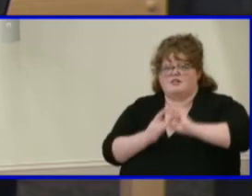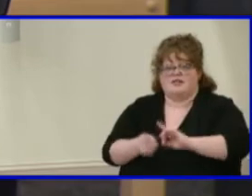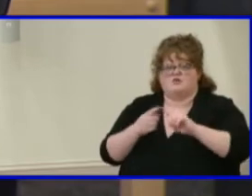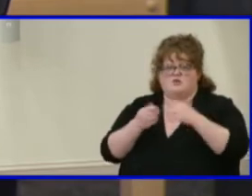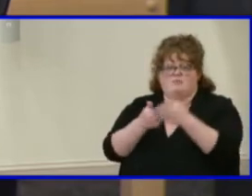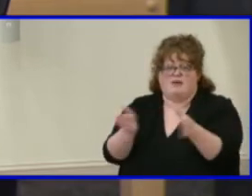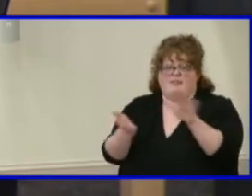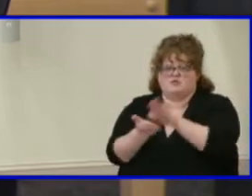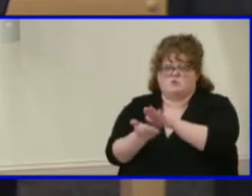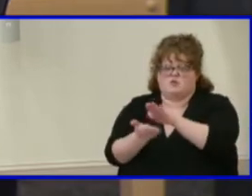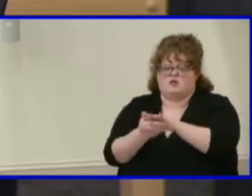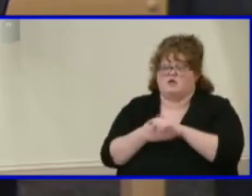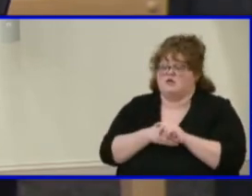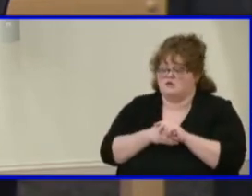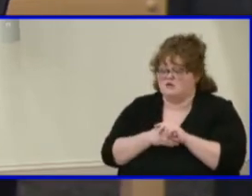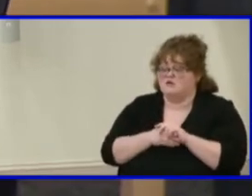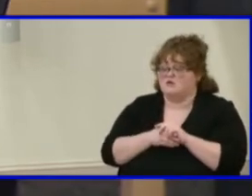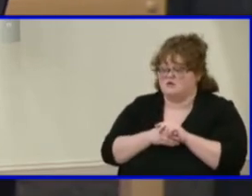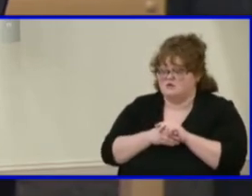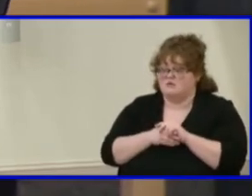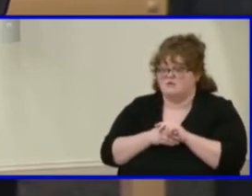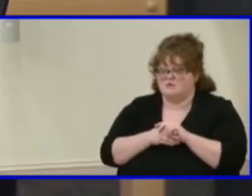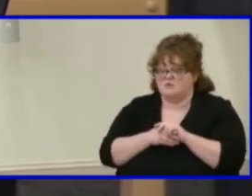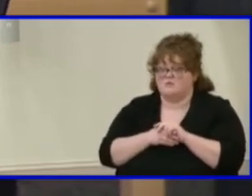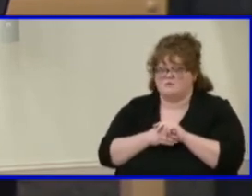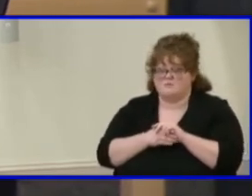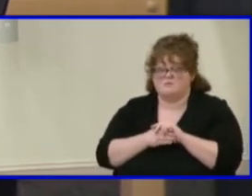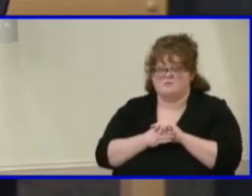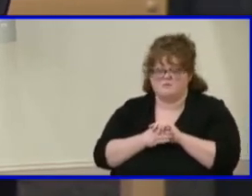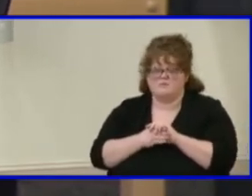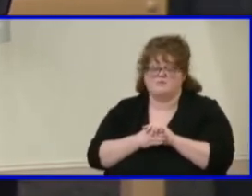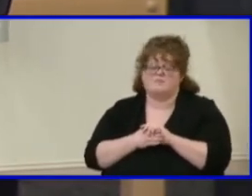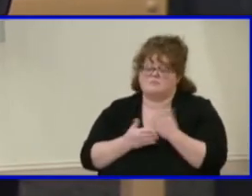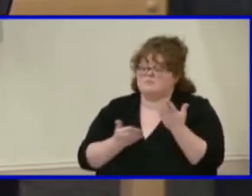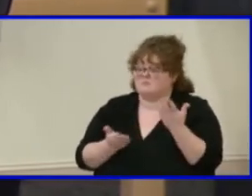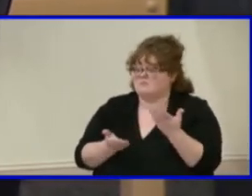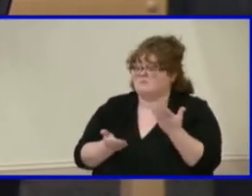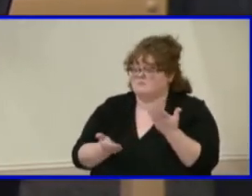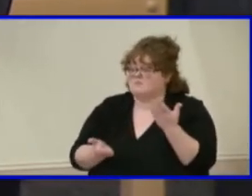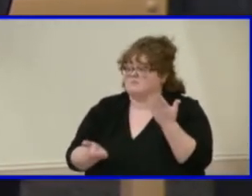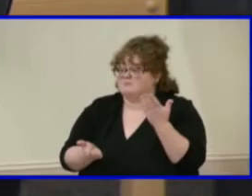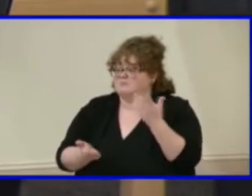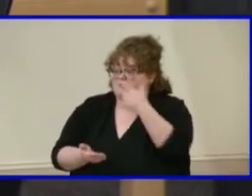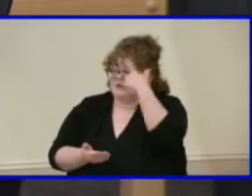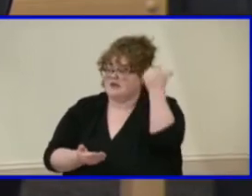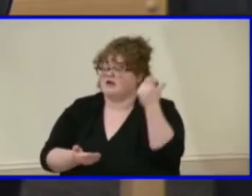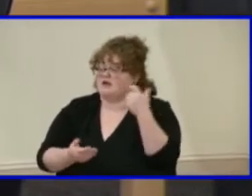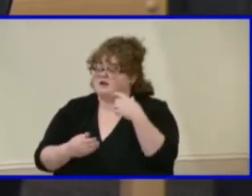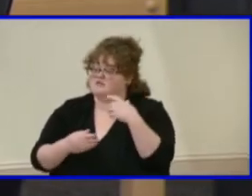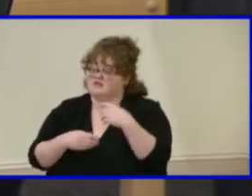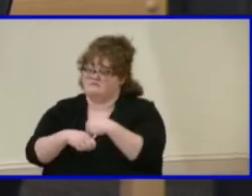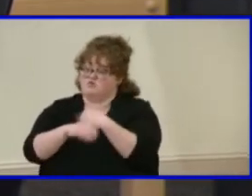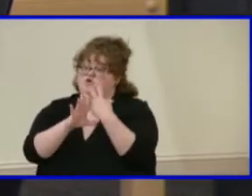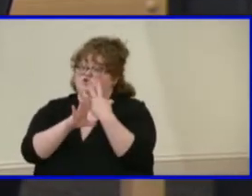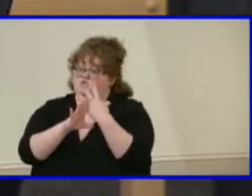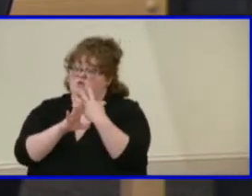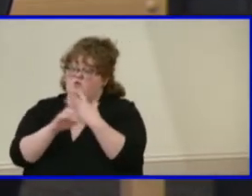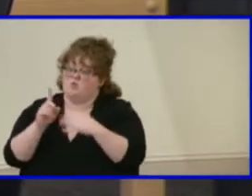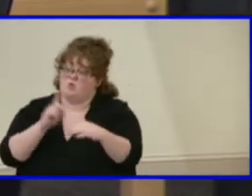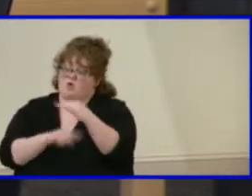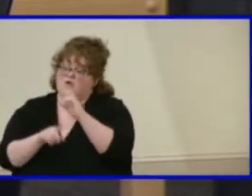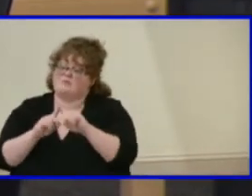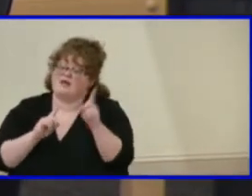And that is partly because of our environment and being in the virtual world. But I'm going to repeat again when we think about communications.